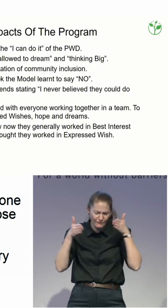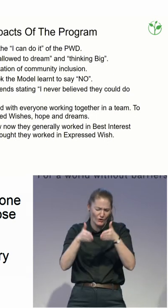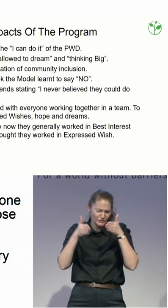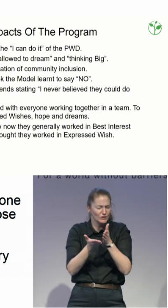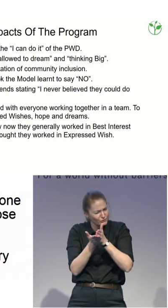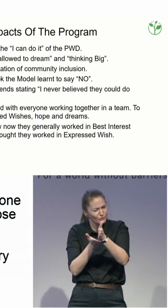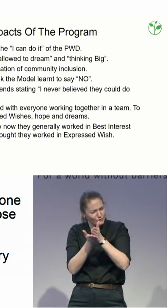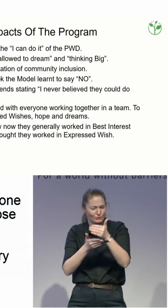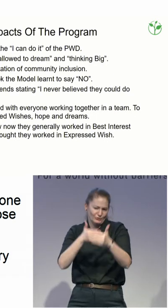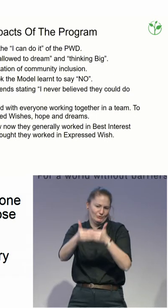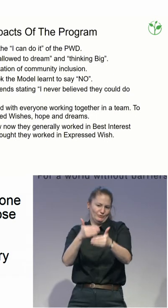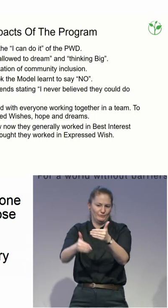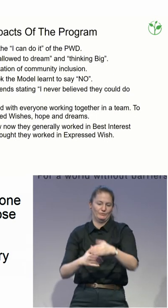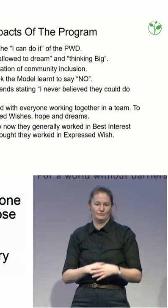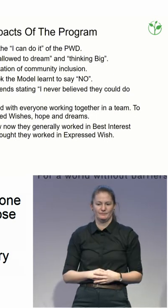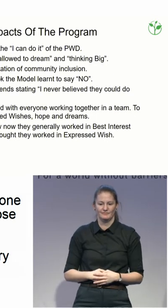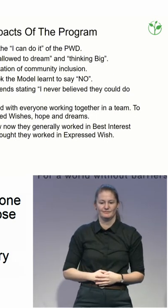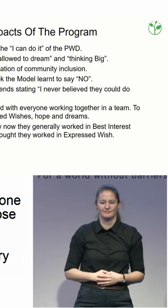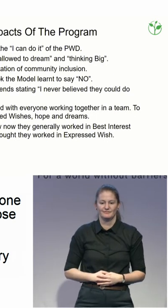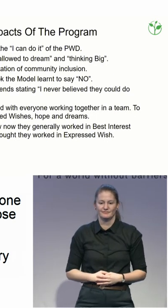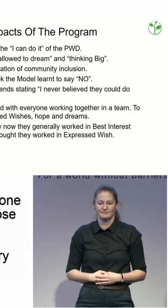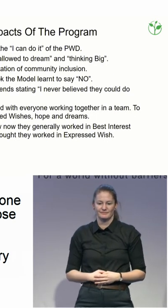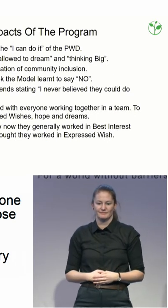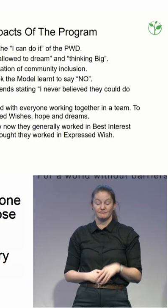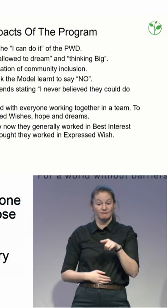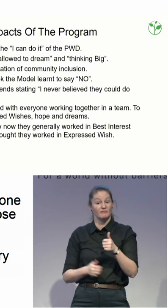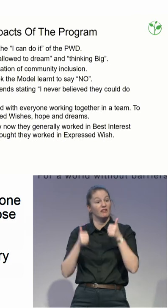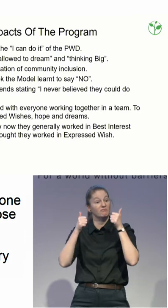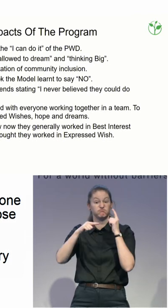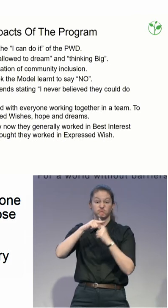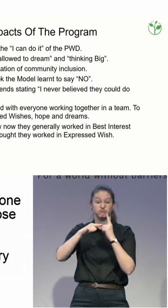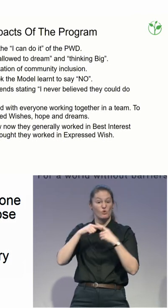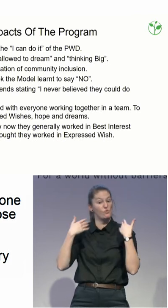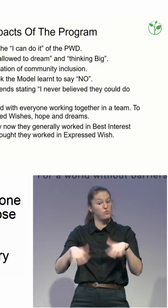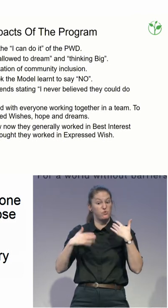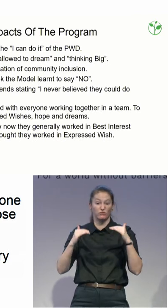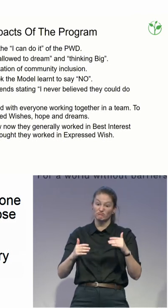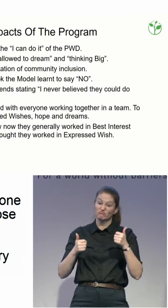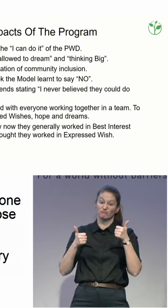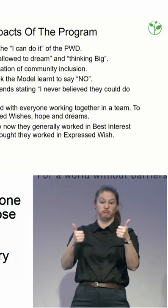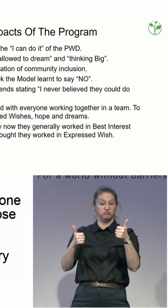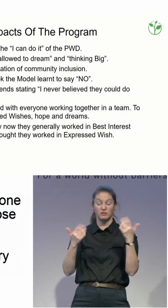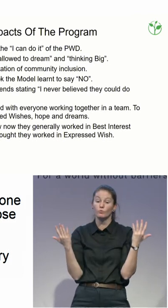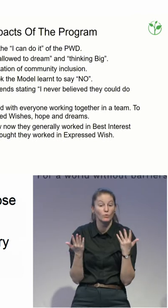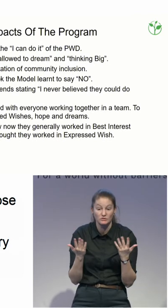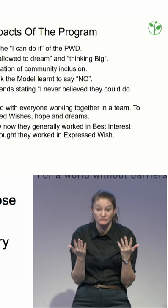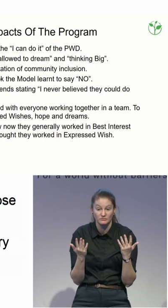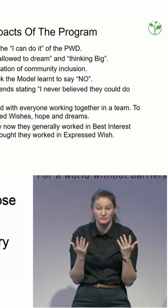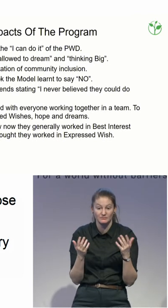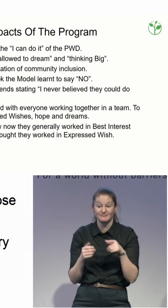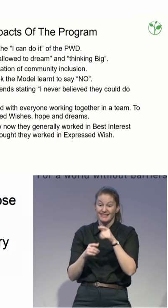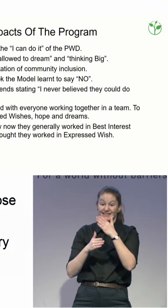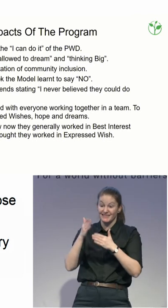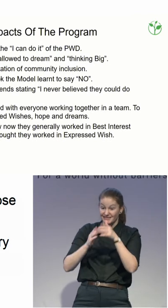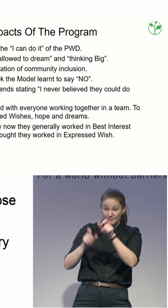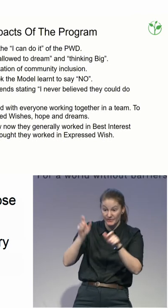contained. People with disabilities think outside the box. They dream rather than looking at what they need. They look at what they